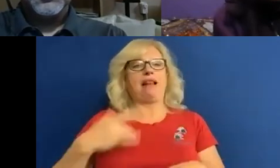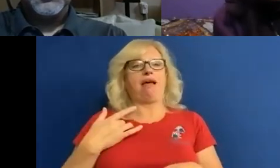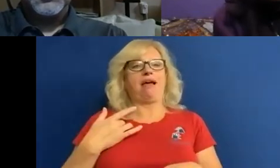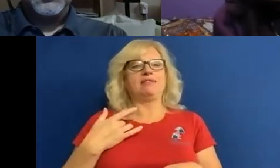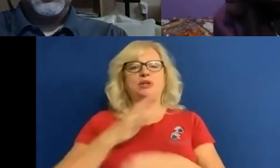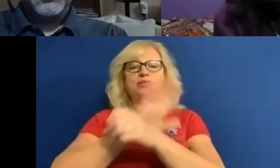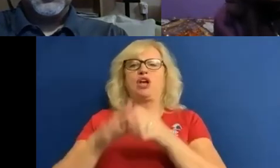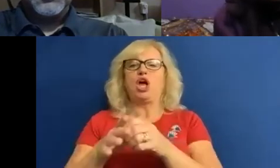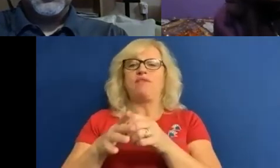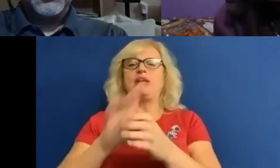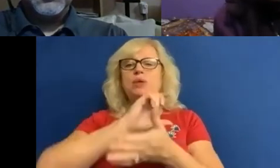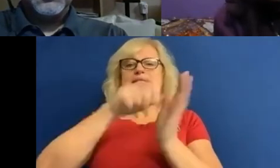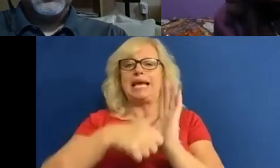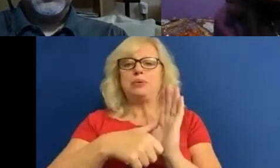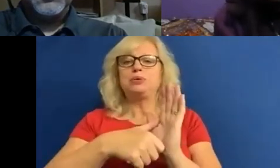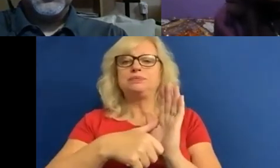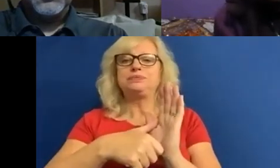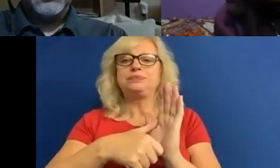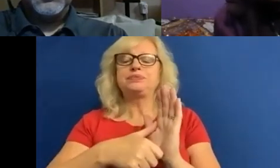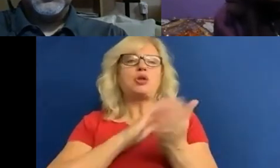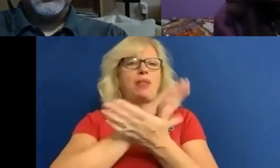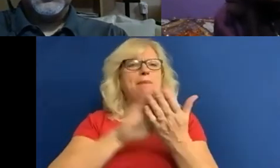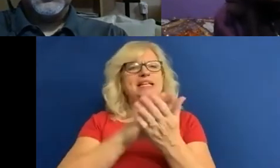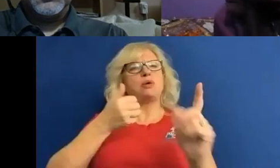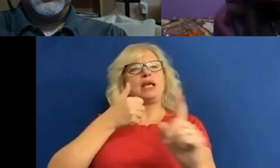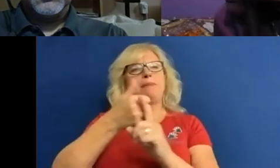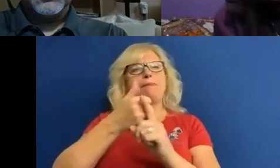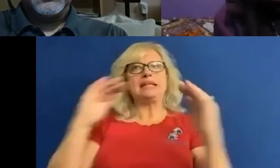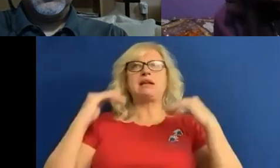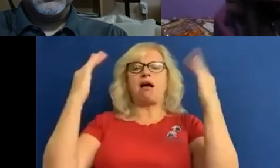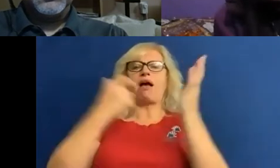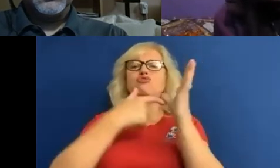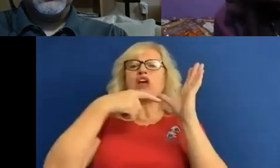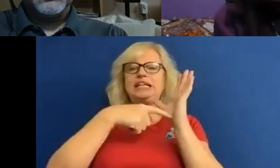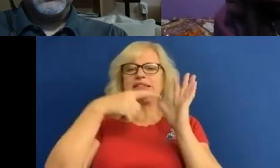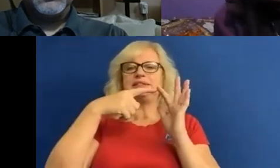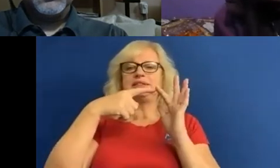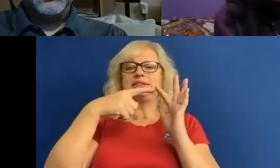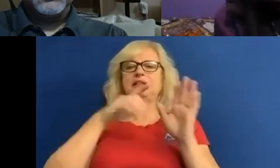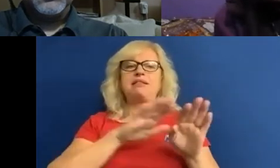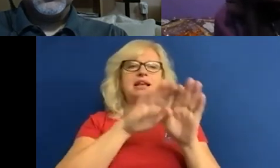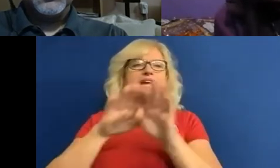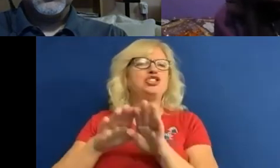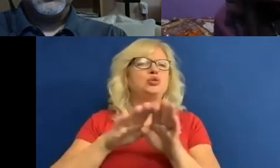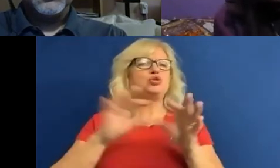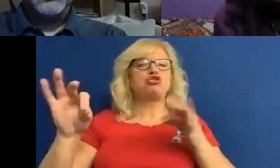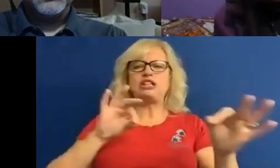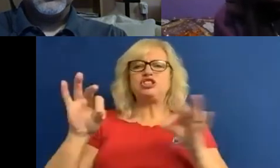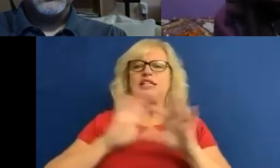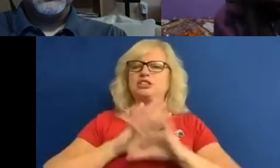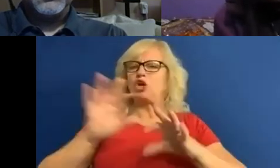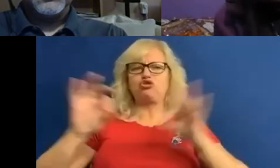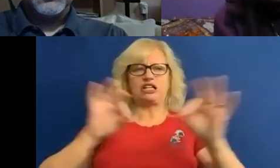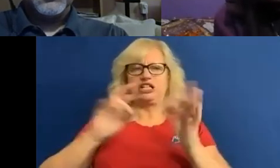disabilities being impacted at a much higher rate. The national disability strategy is no strategy at all. The NDS was